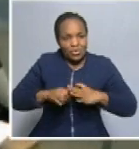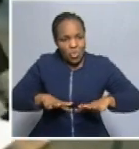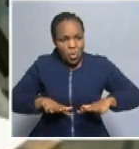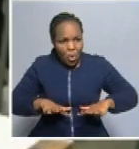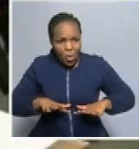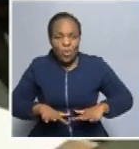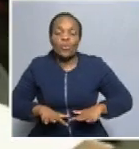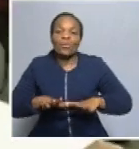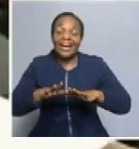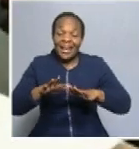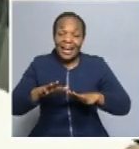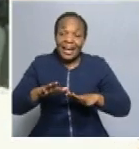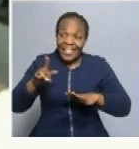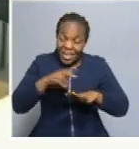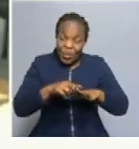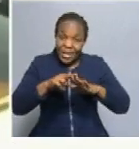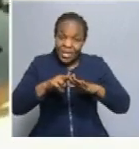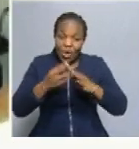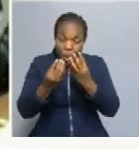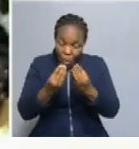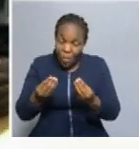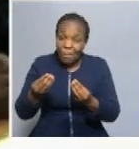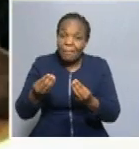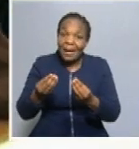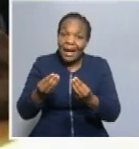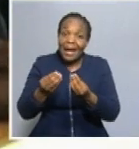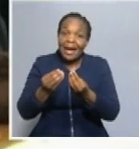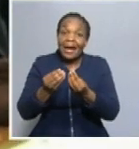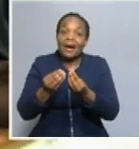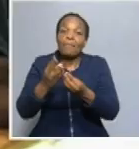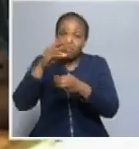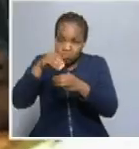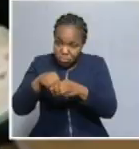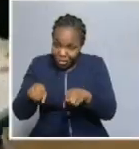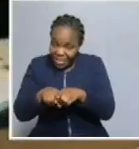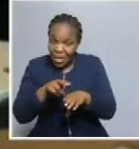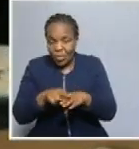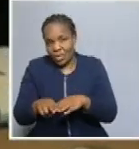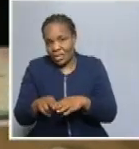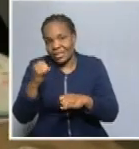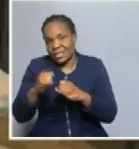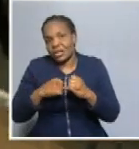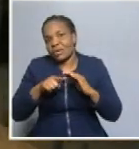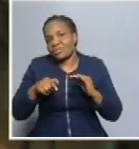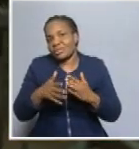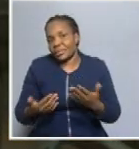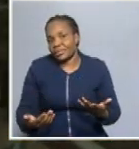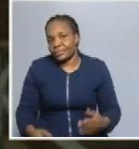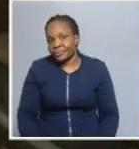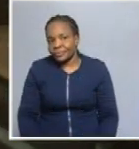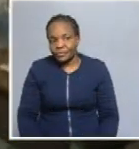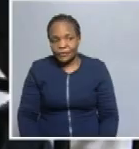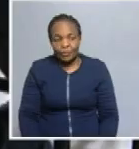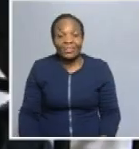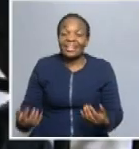transferred to the learners, which eventually results in poorer learning outcomes. Doctor, what would you say